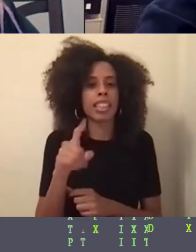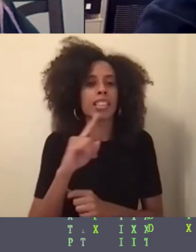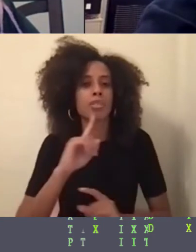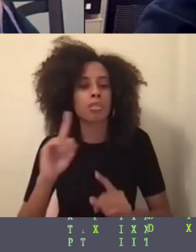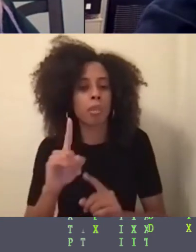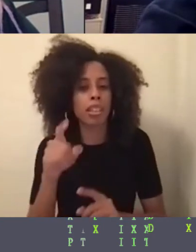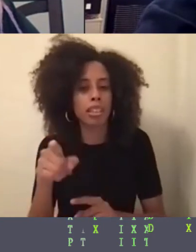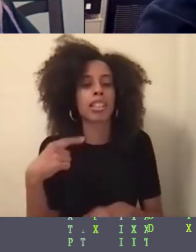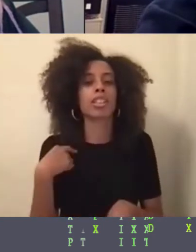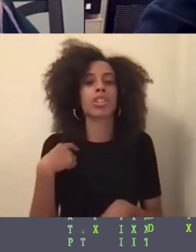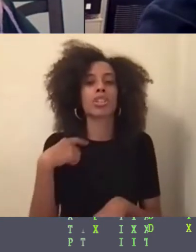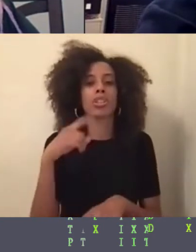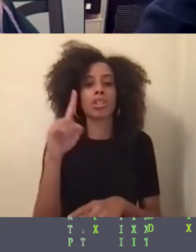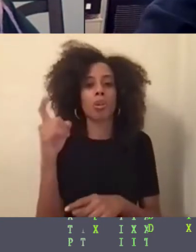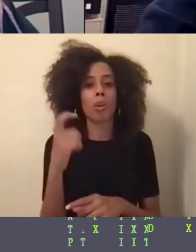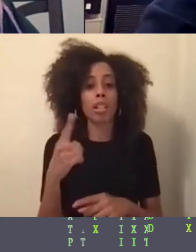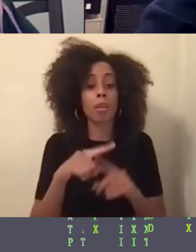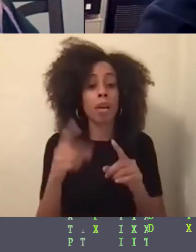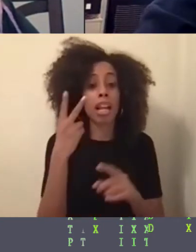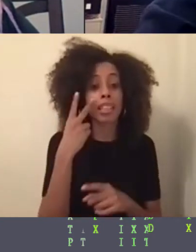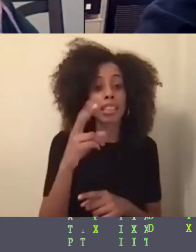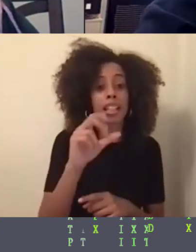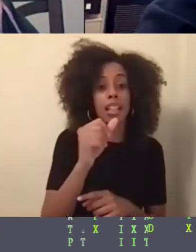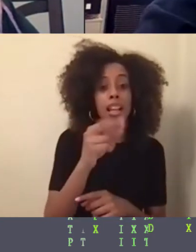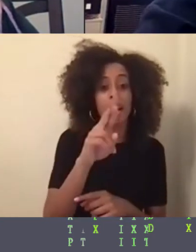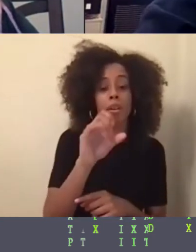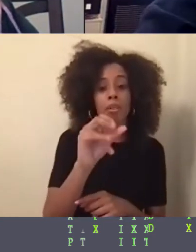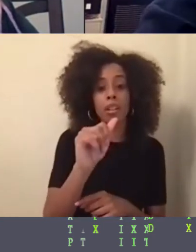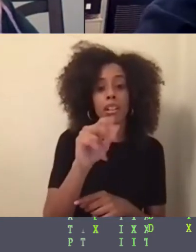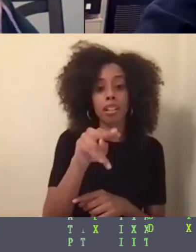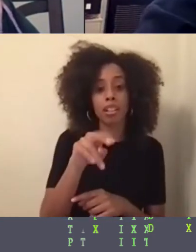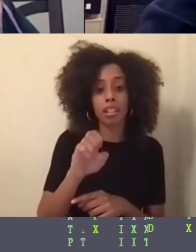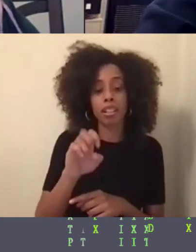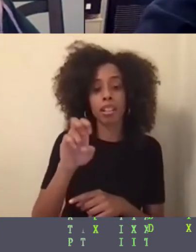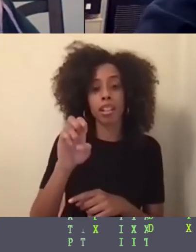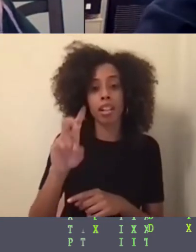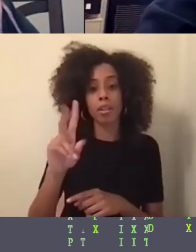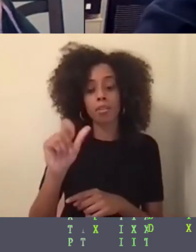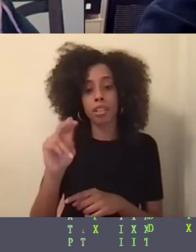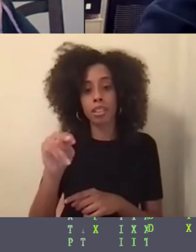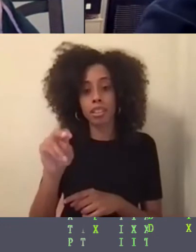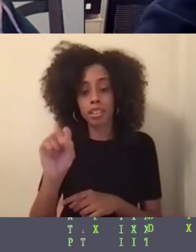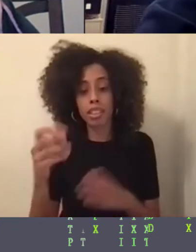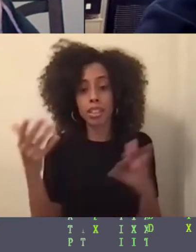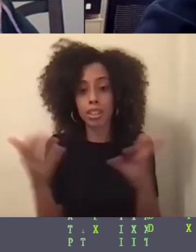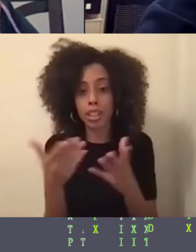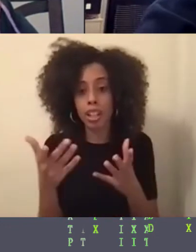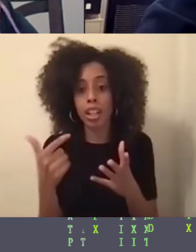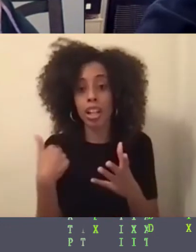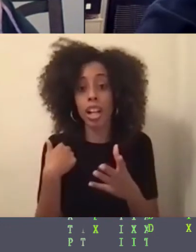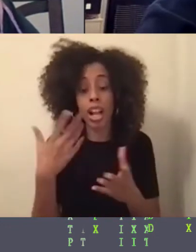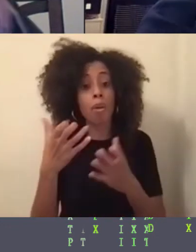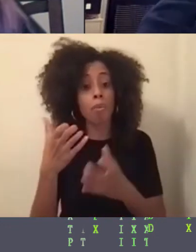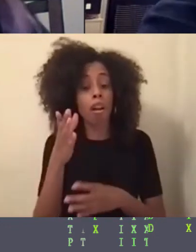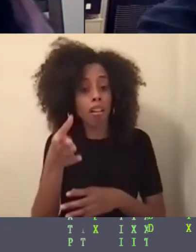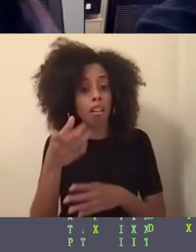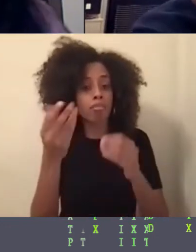Irene Evans is also here. So we'll give her some, uh, uh, space to, to speak. Um,